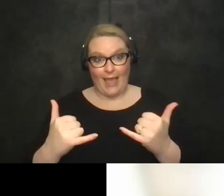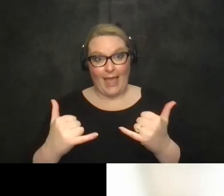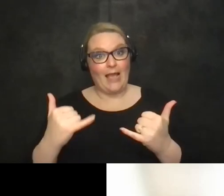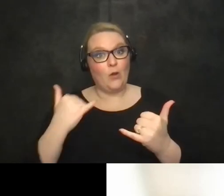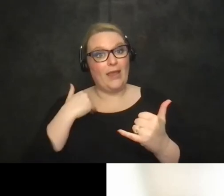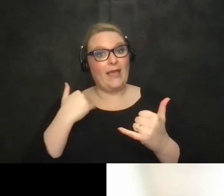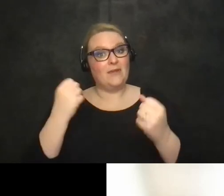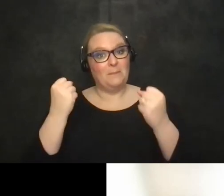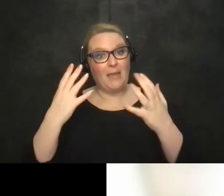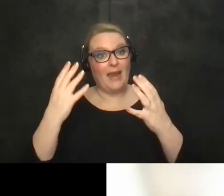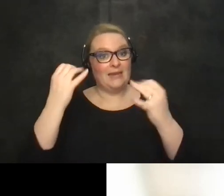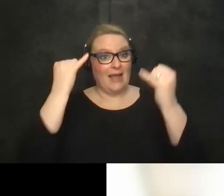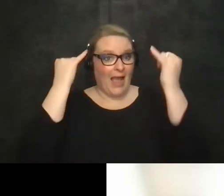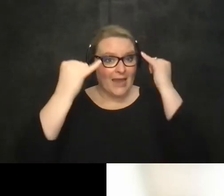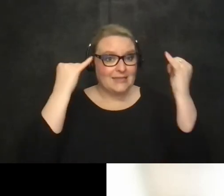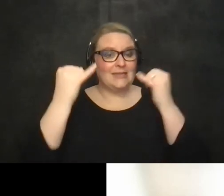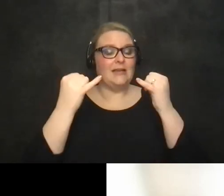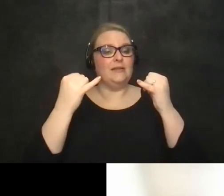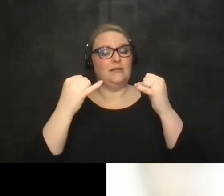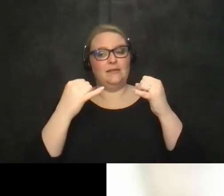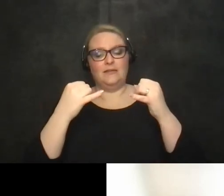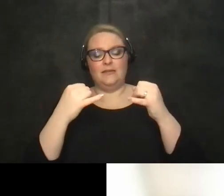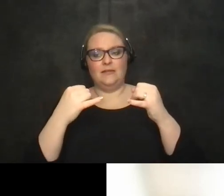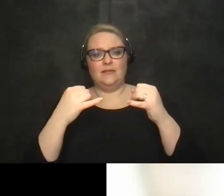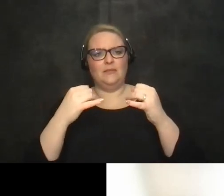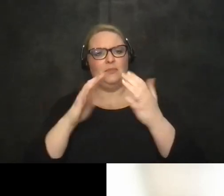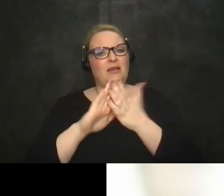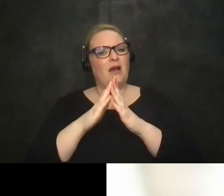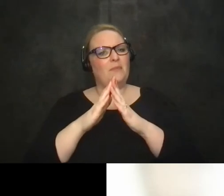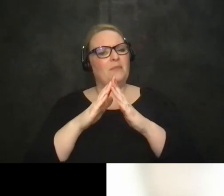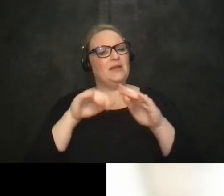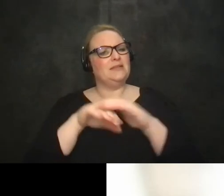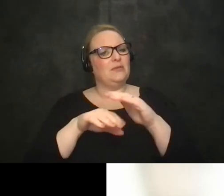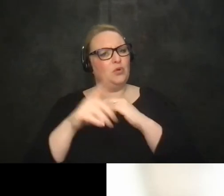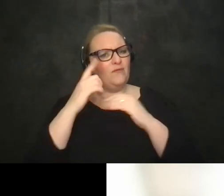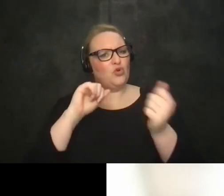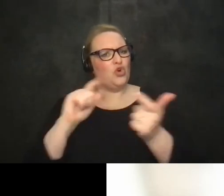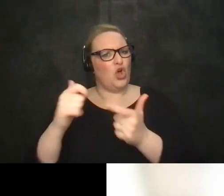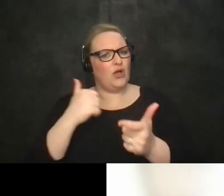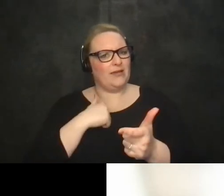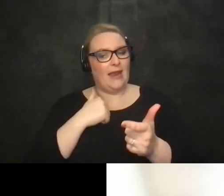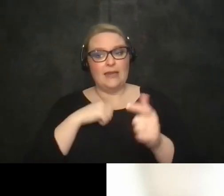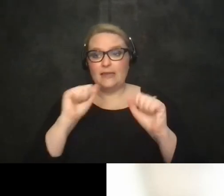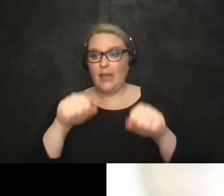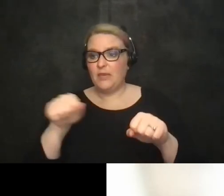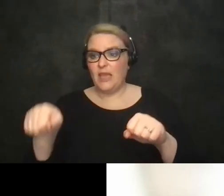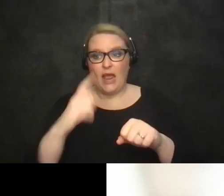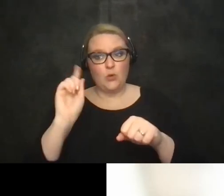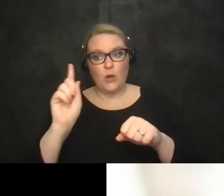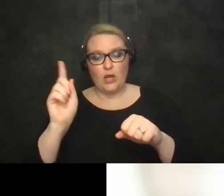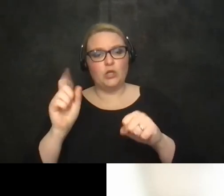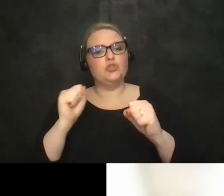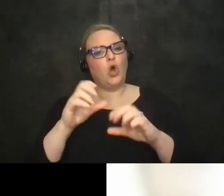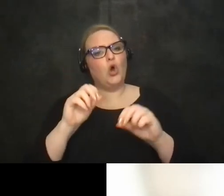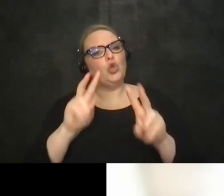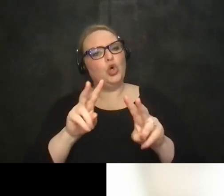thoughts in the future of making this enabled canada because everyone can join from anywhere and so keep your keep your eyes on that for the